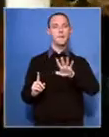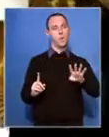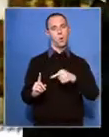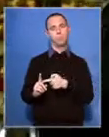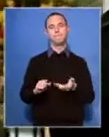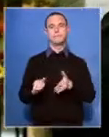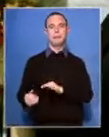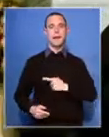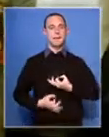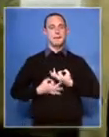SABC News, Parliament.